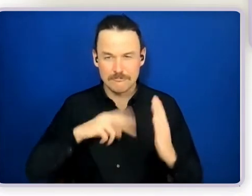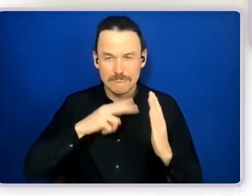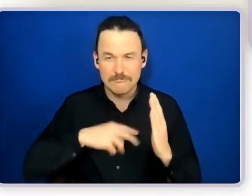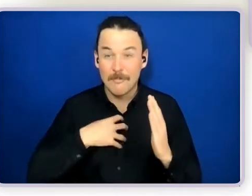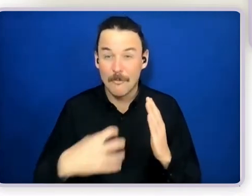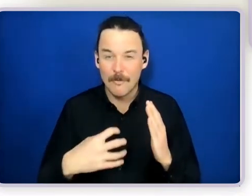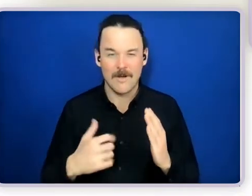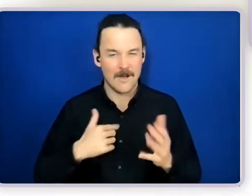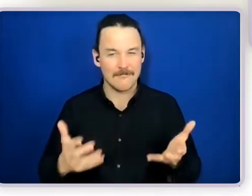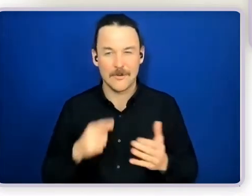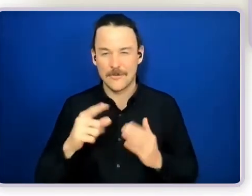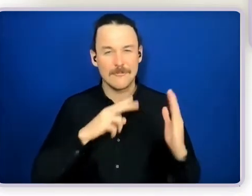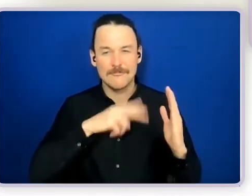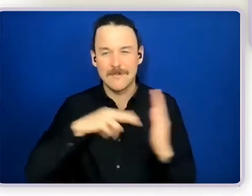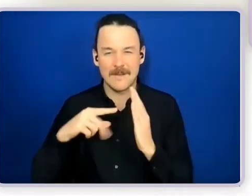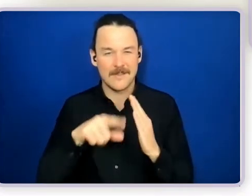at that periodical.